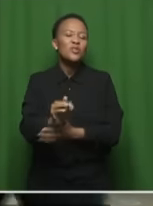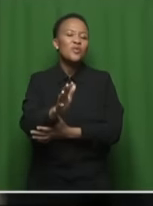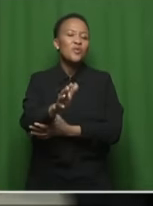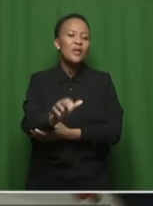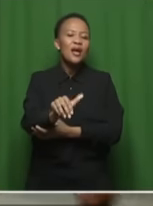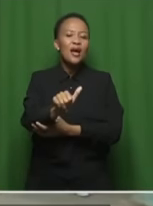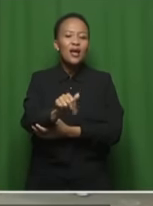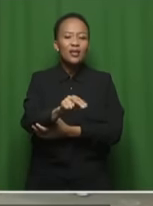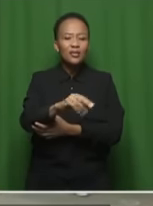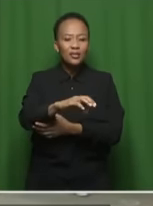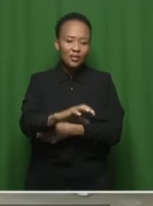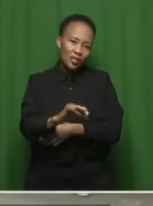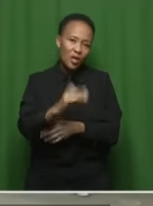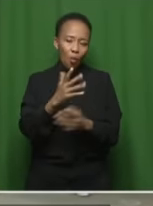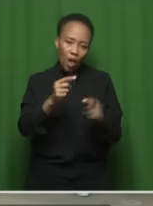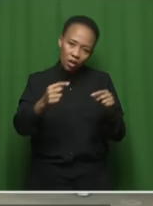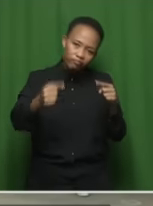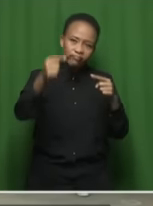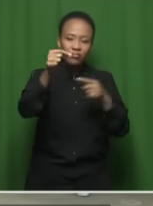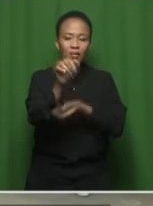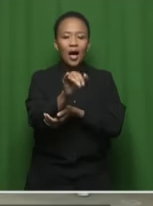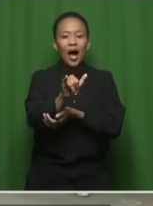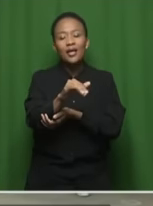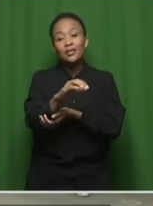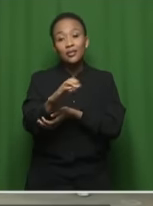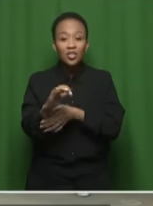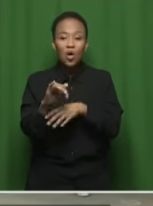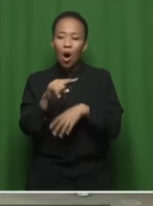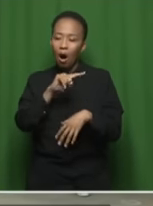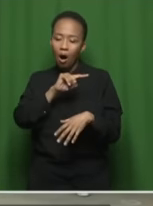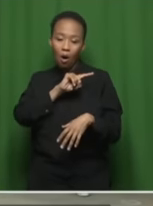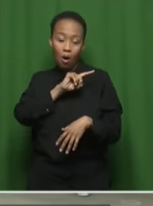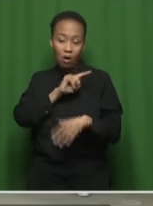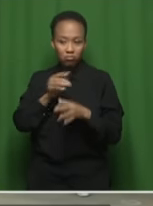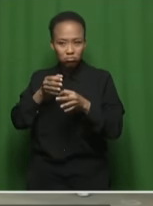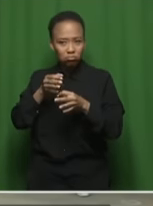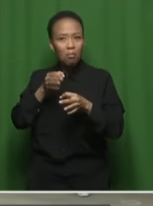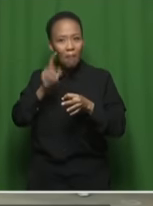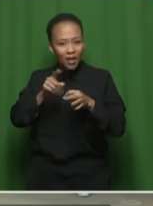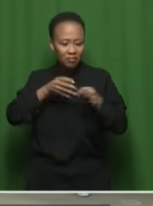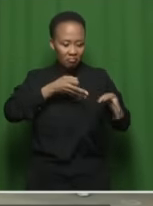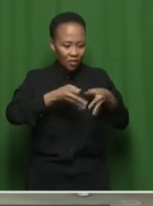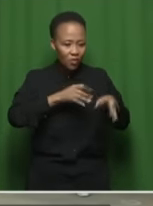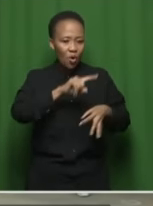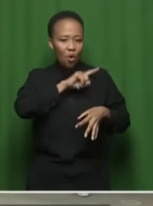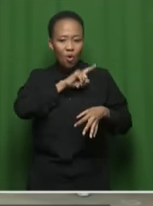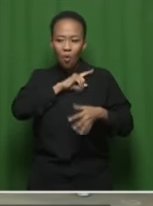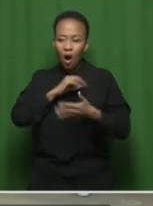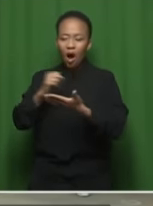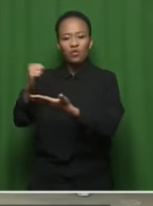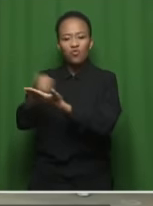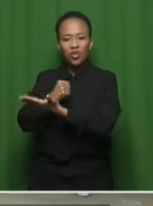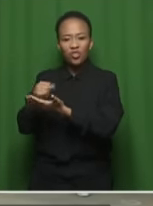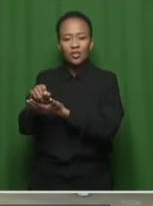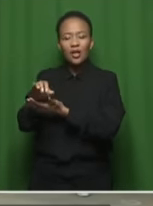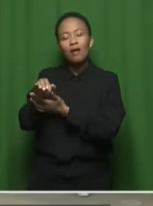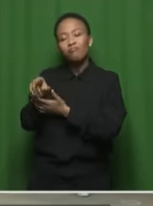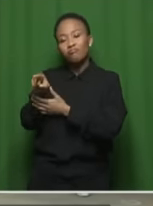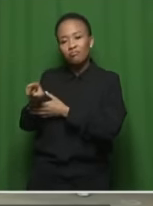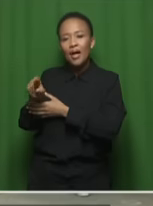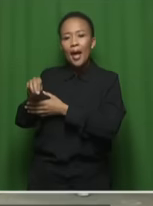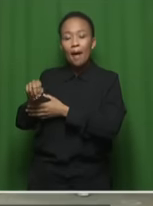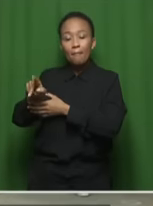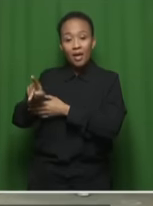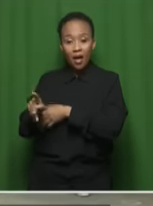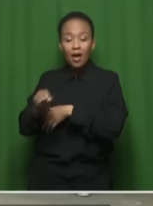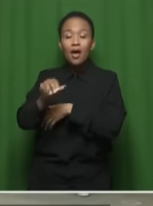with the IEC over the registration of Umkonto Wessezwe. Now, we expect that those proceedings will start at 9.30. SABC will be giving you